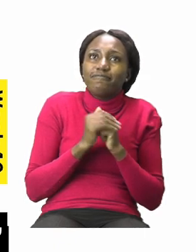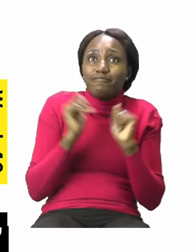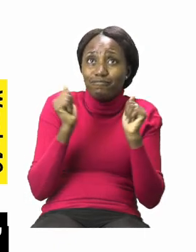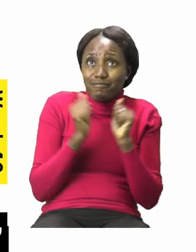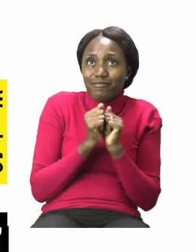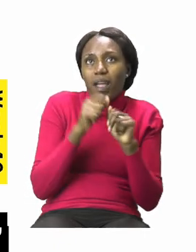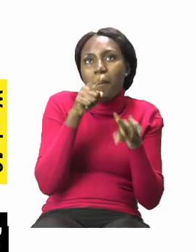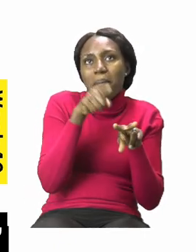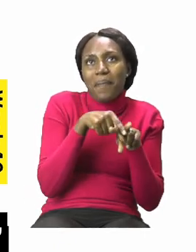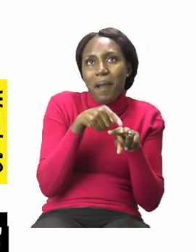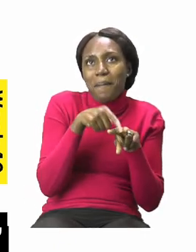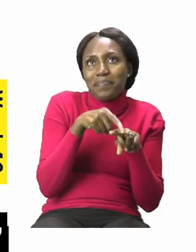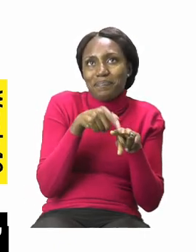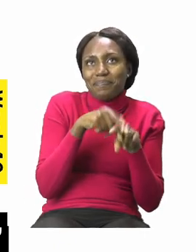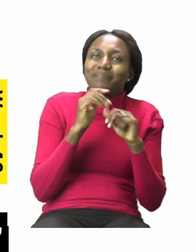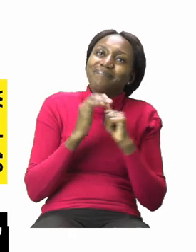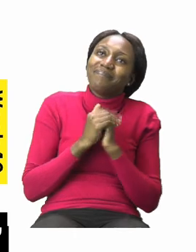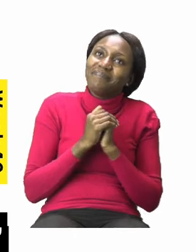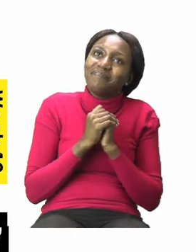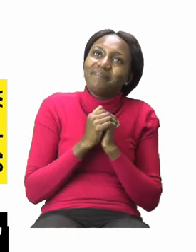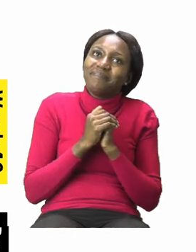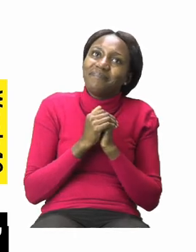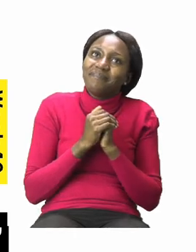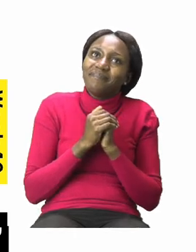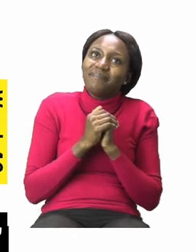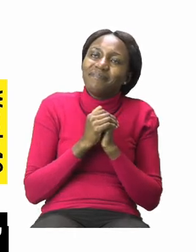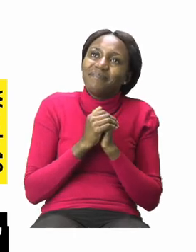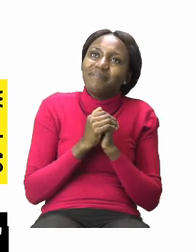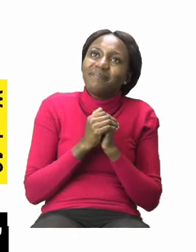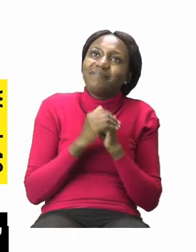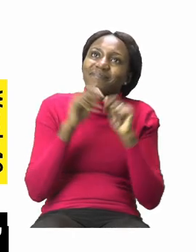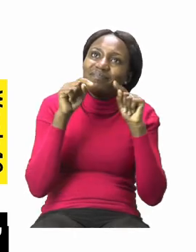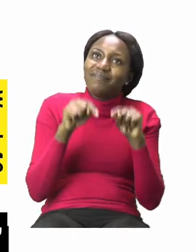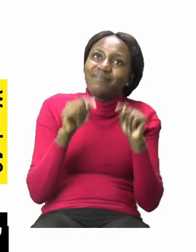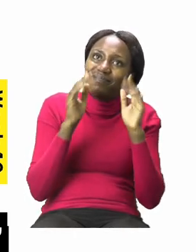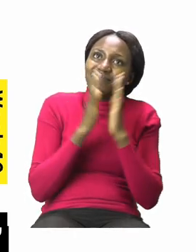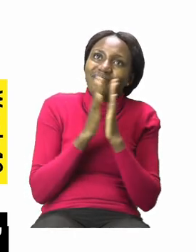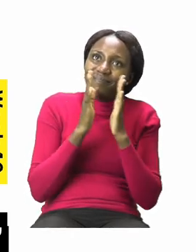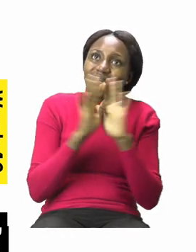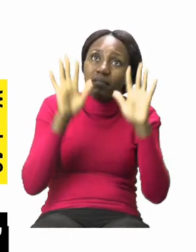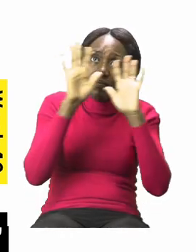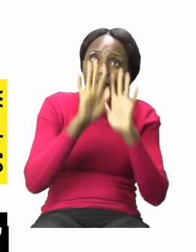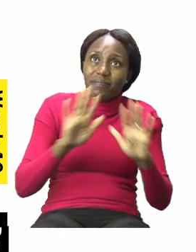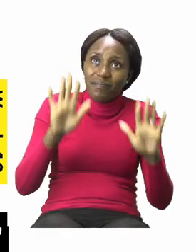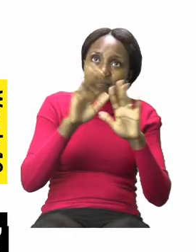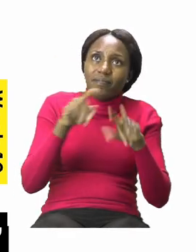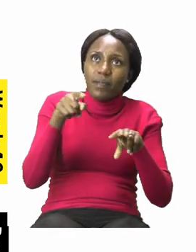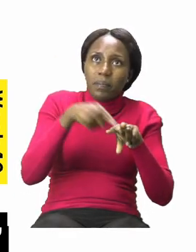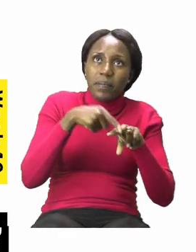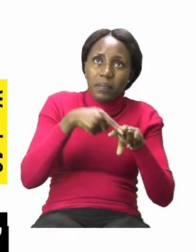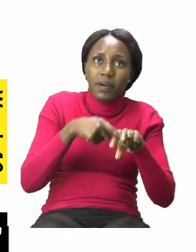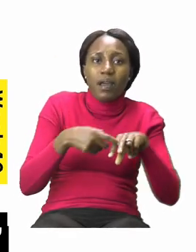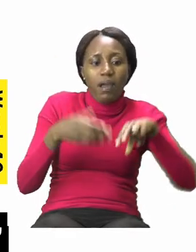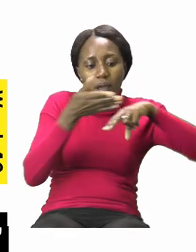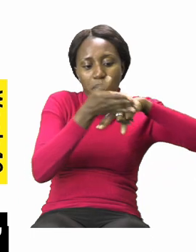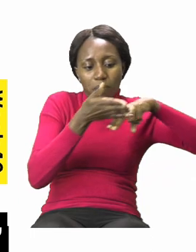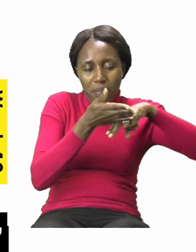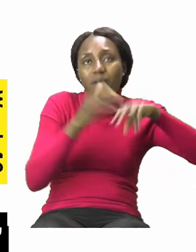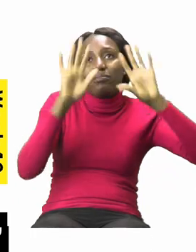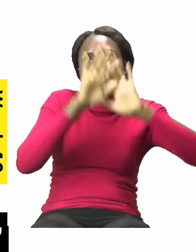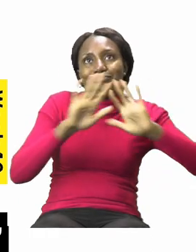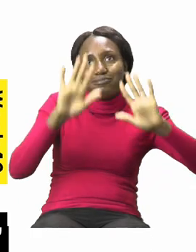flip-flops as well. So you're going to colour the flip-flops and the shorts yellow.